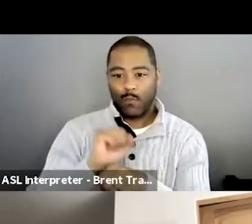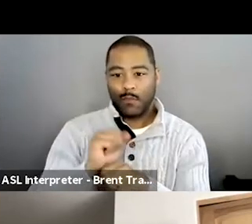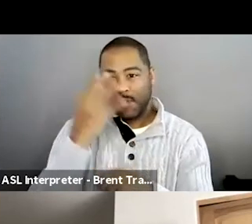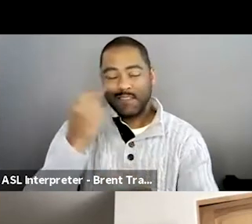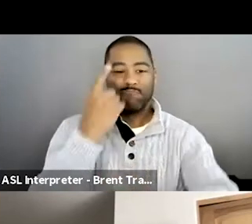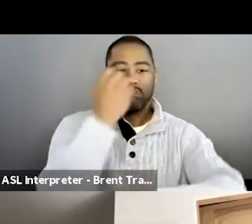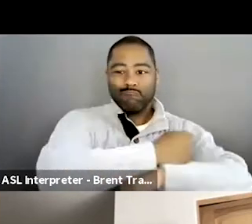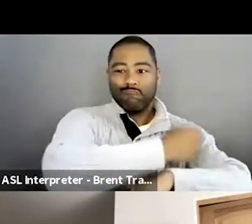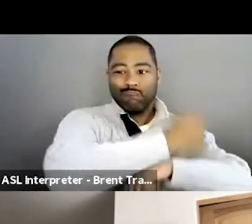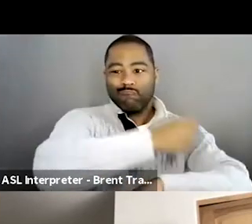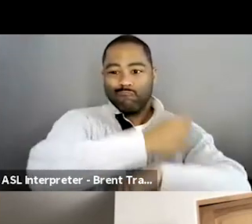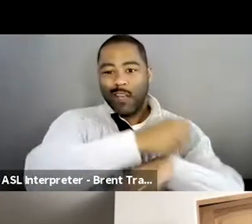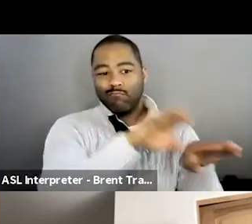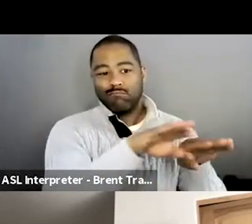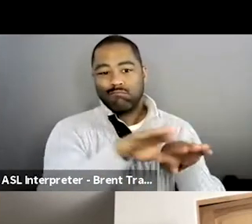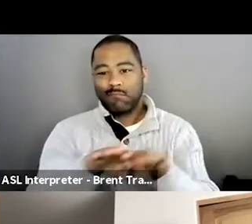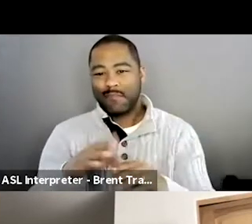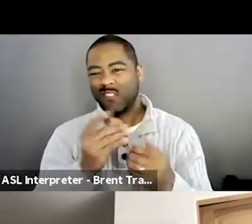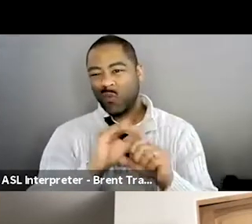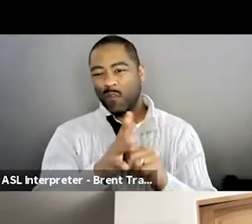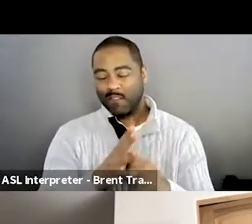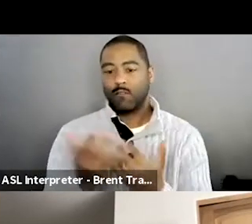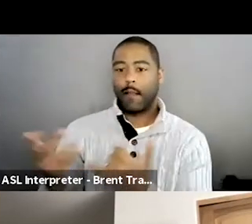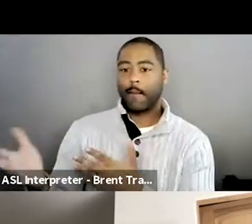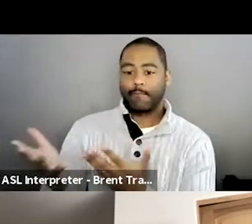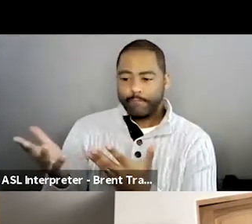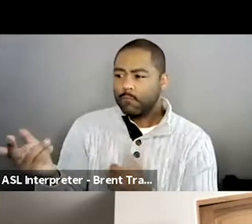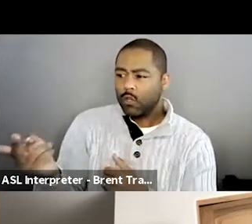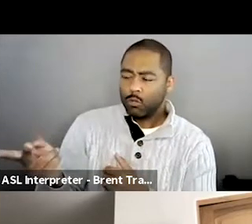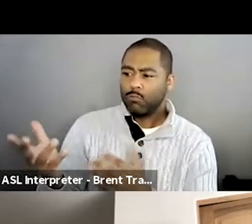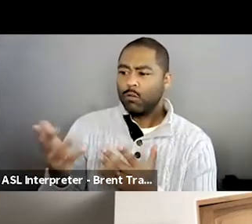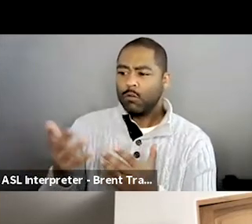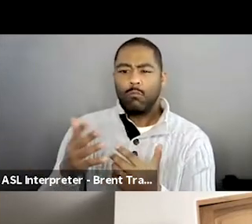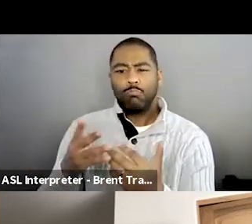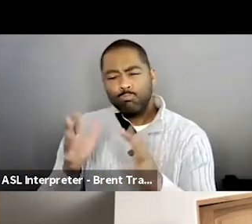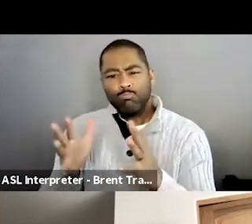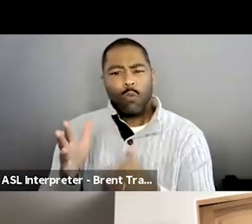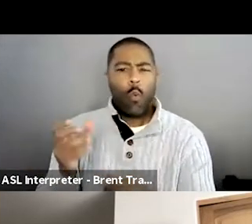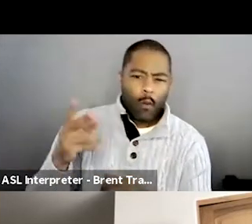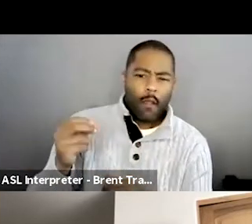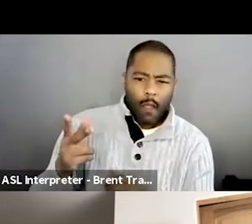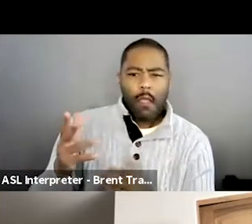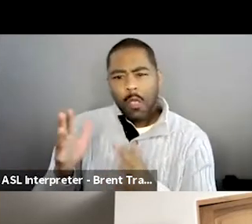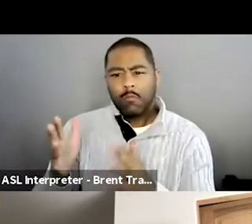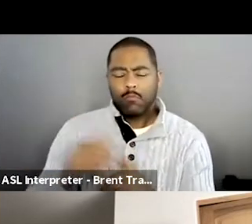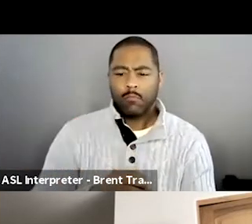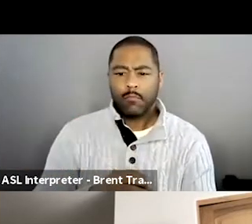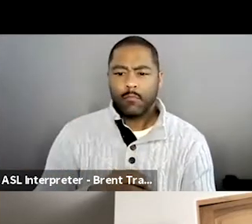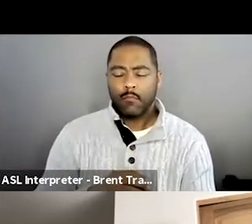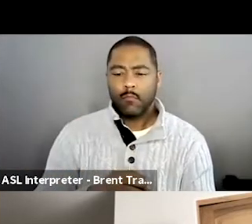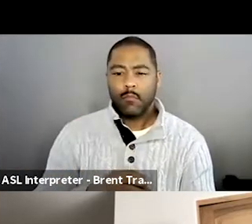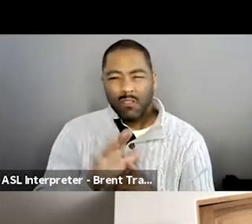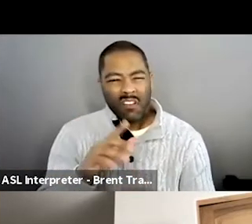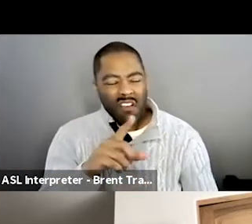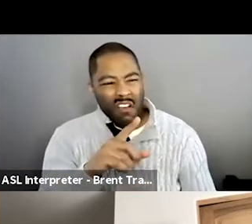A few struggles here, they're doing fairly well. And then, what was the last part of your question? Where has life taken you?